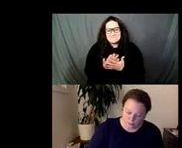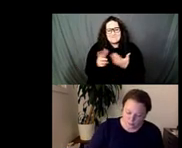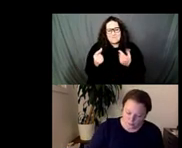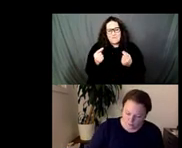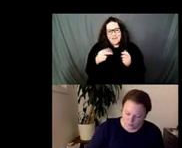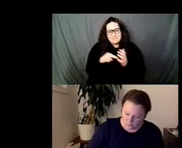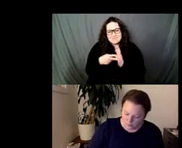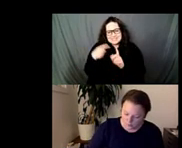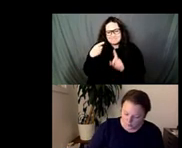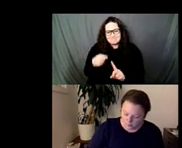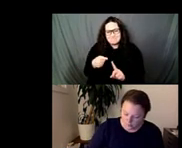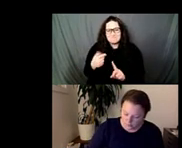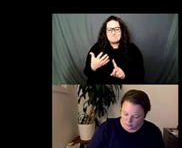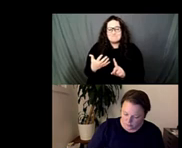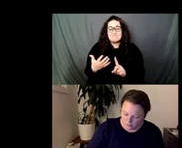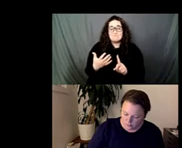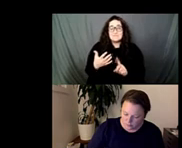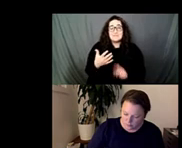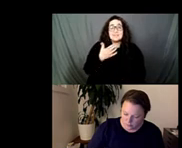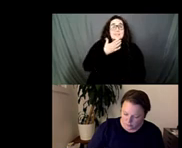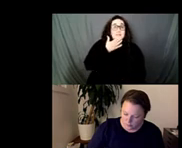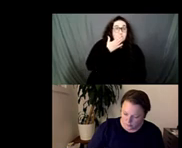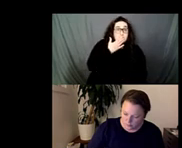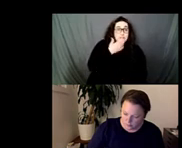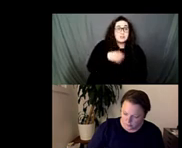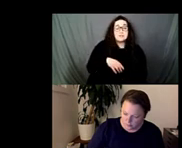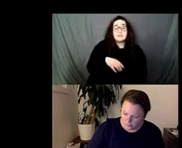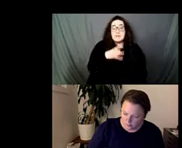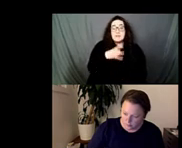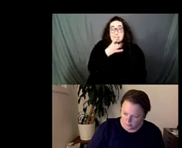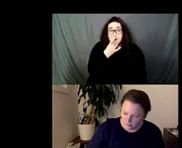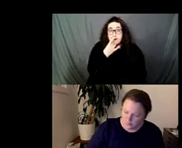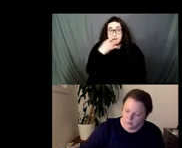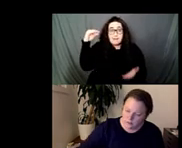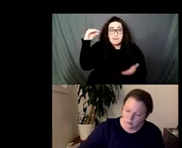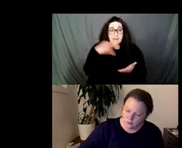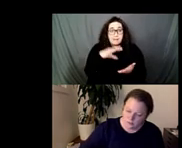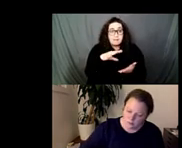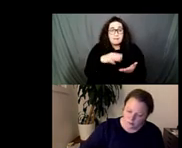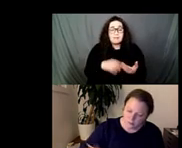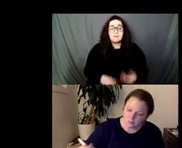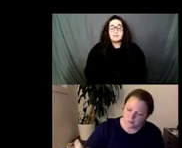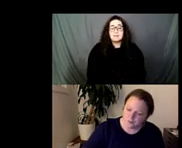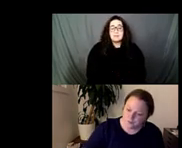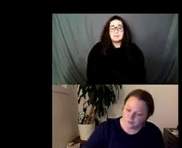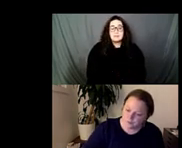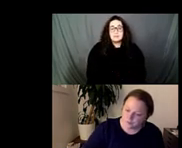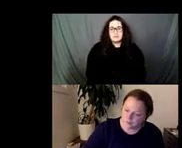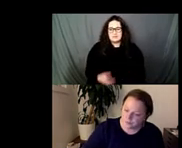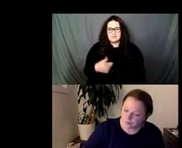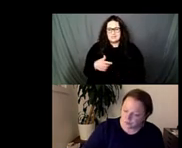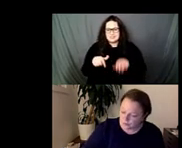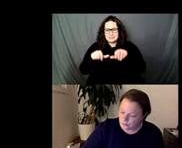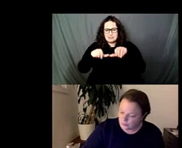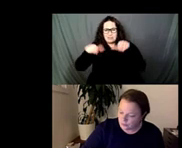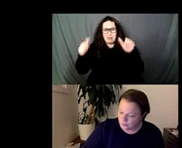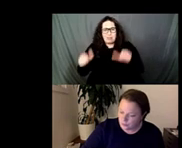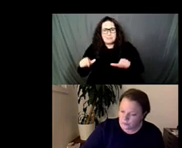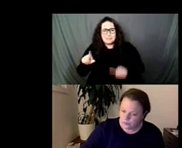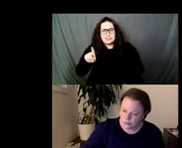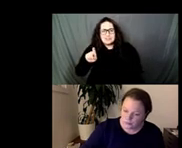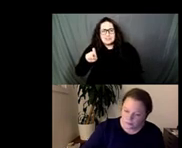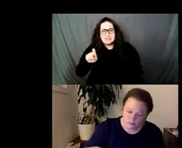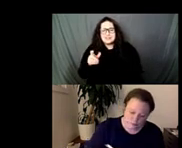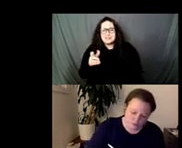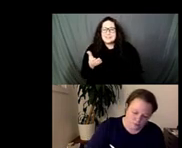it's a work that involves color and light and of course you know is it a work of sculpture you know it involves